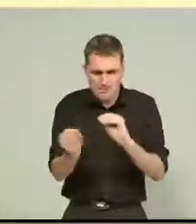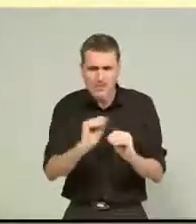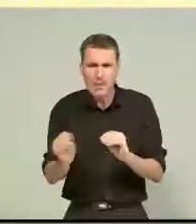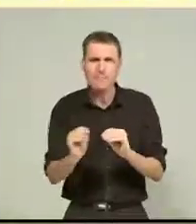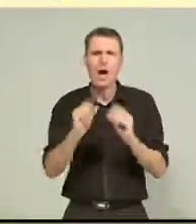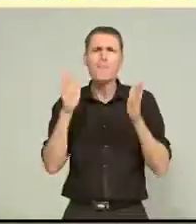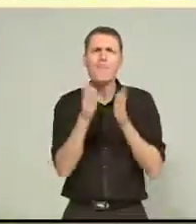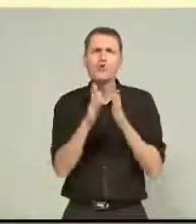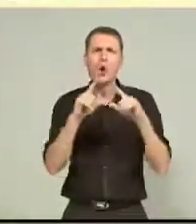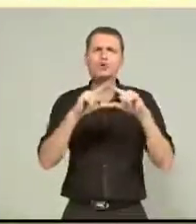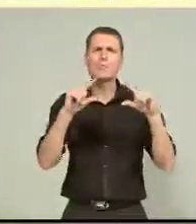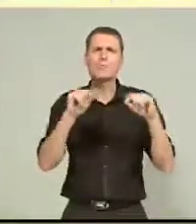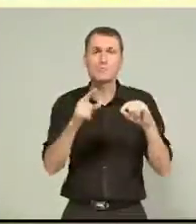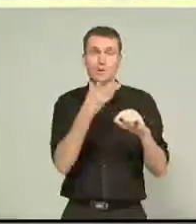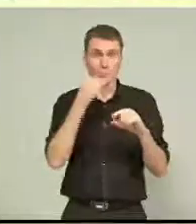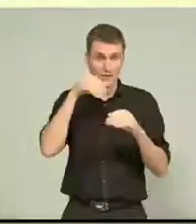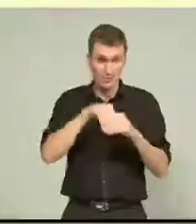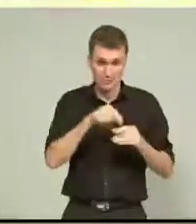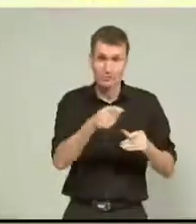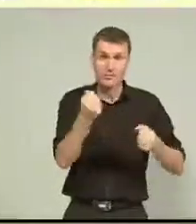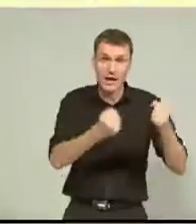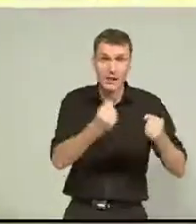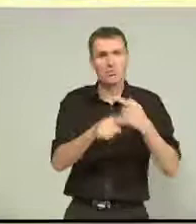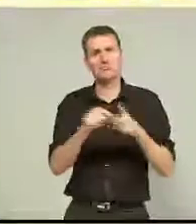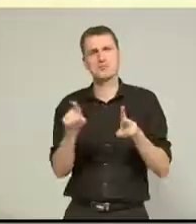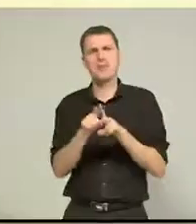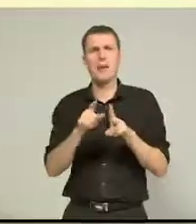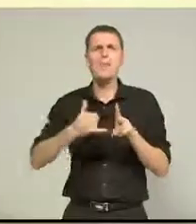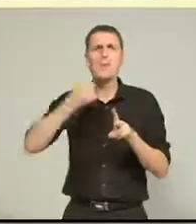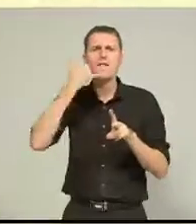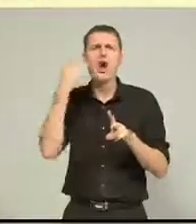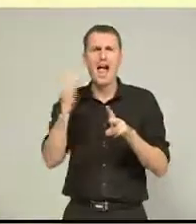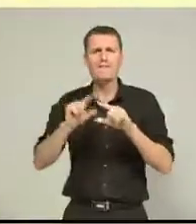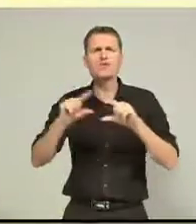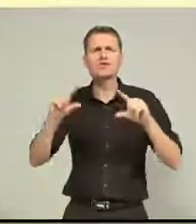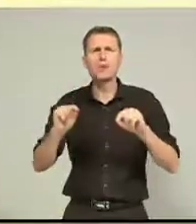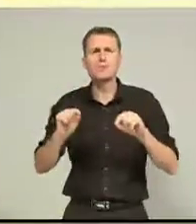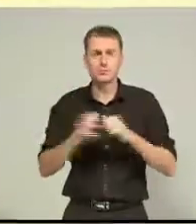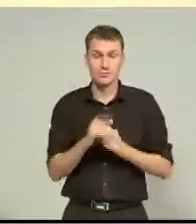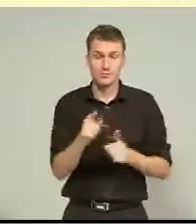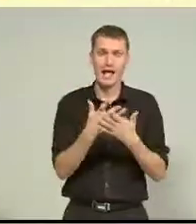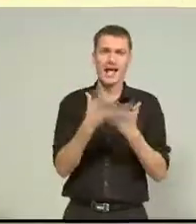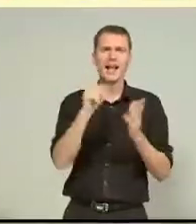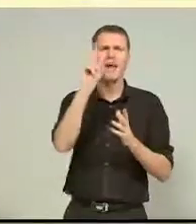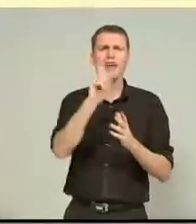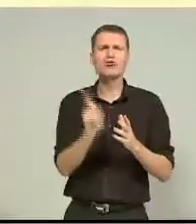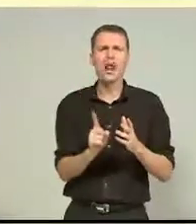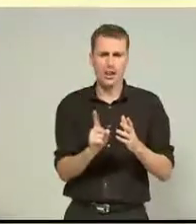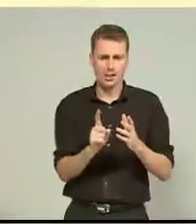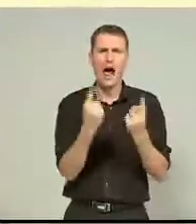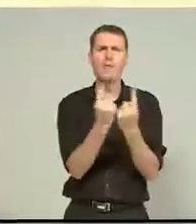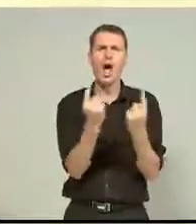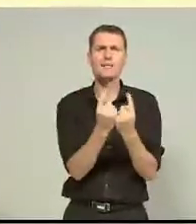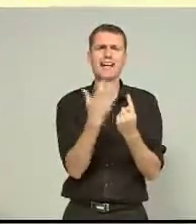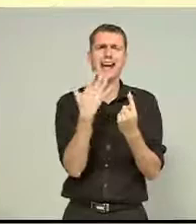which are used in the vehicles and everyday items like mobile phones. Pretty much any appliance that you have in the house these days, which has got a